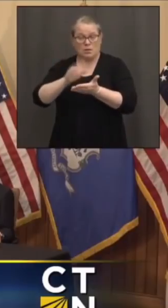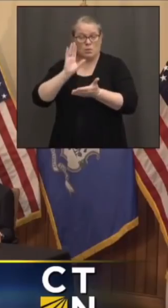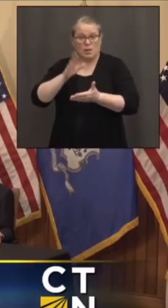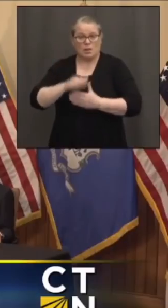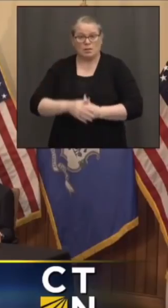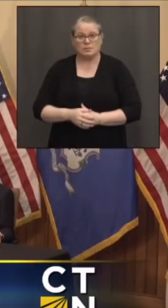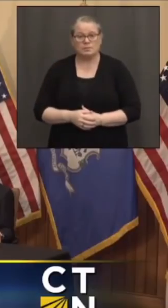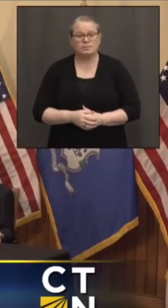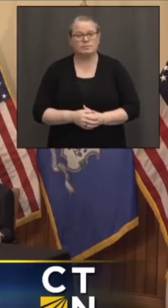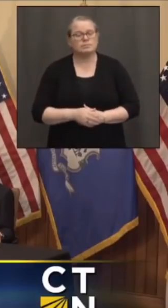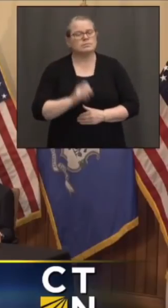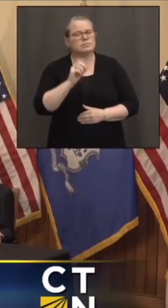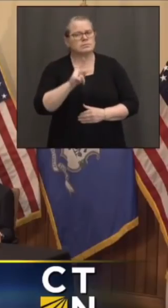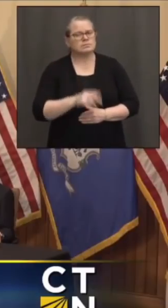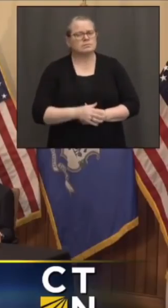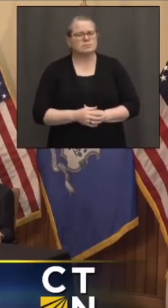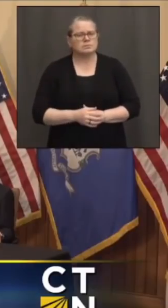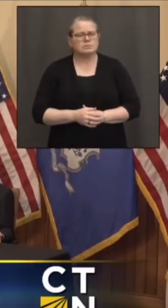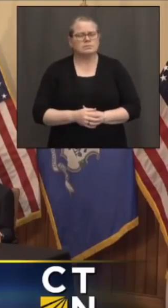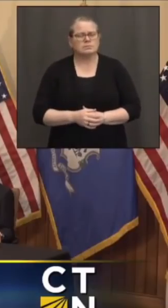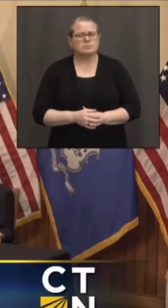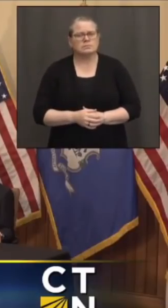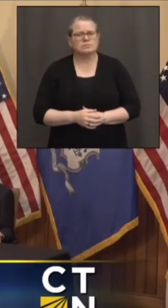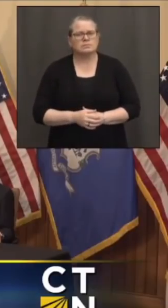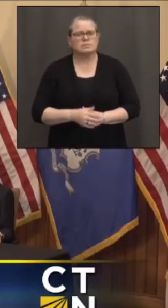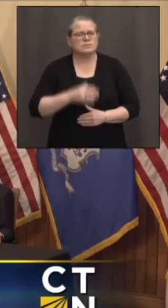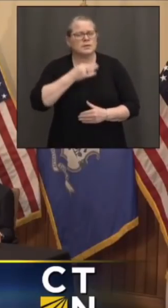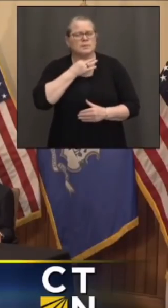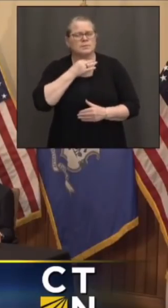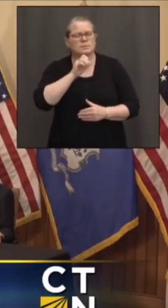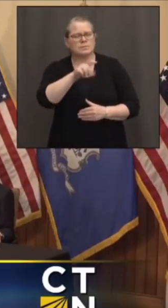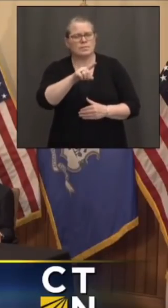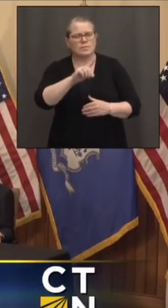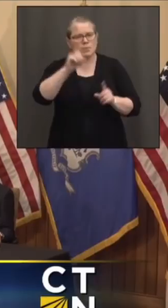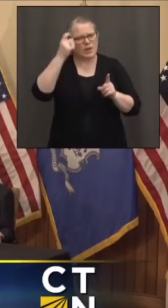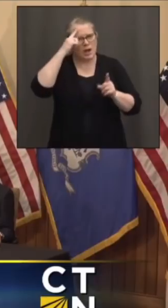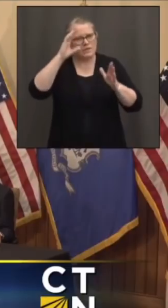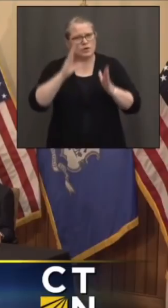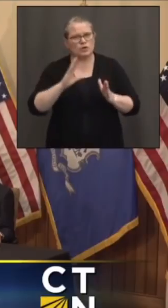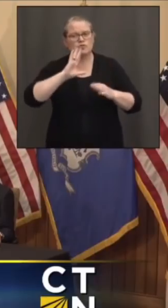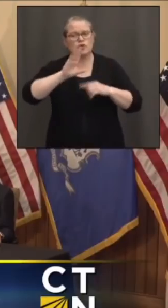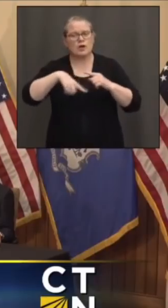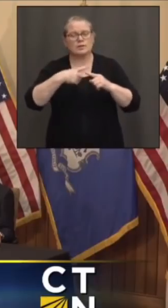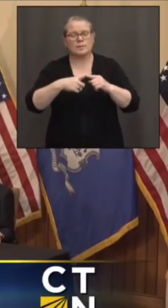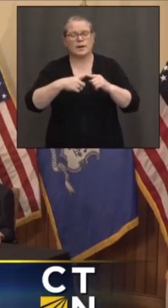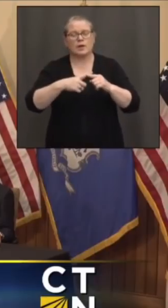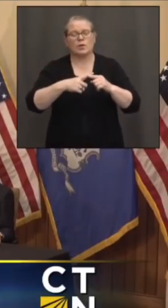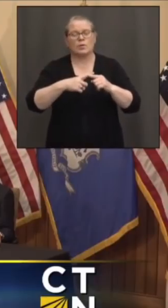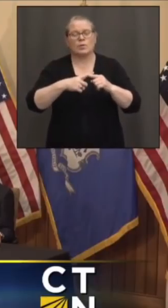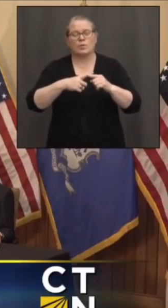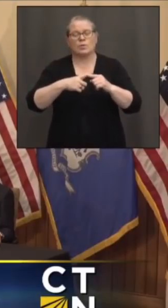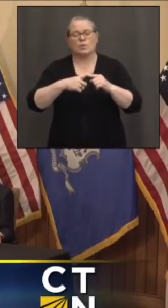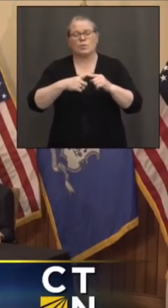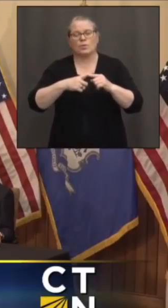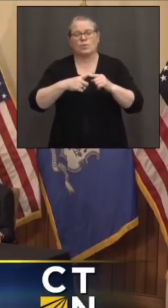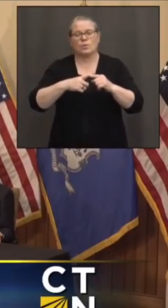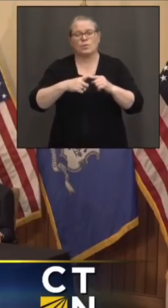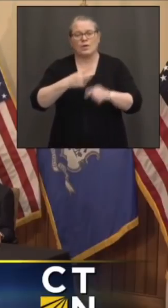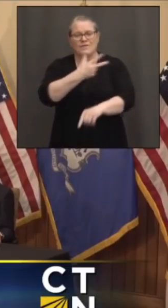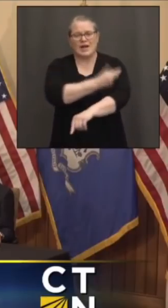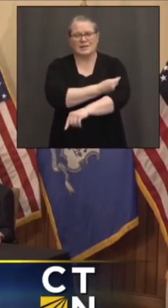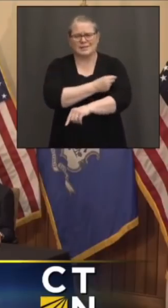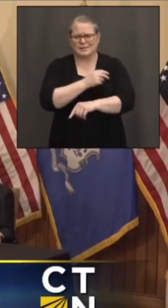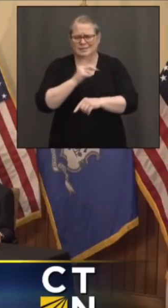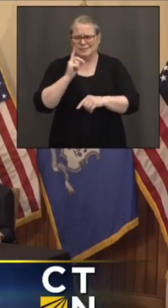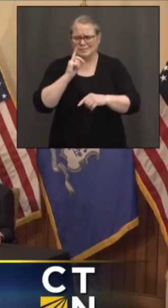I was also wondering, were talking, or the governor, you were talking earlier about vaccinating children under, between like